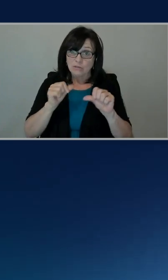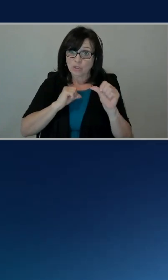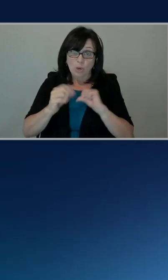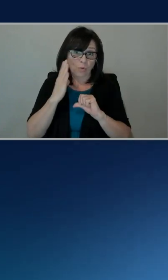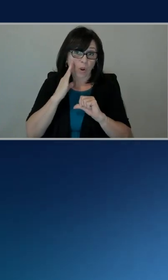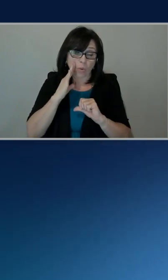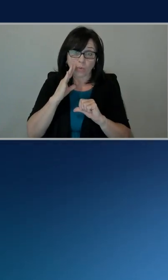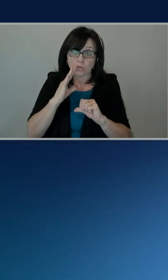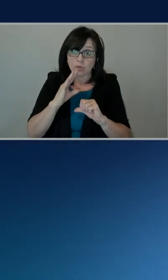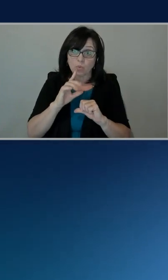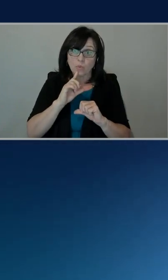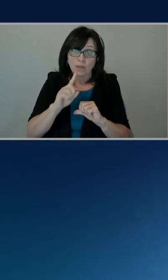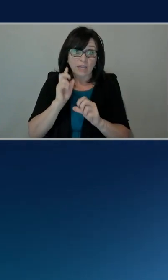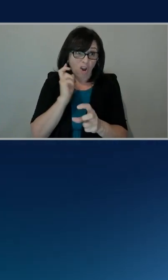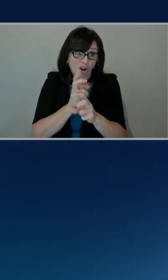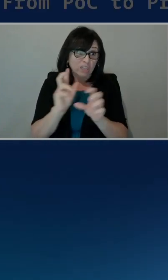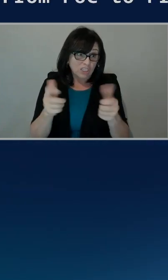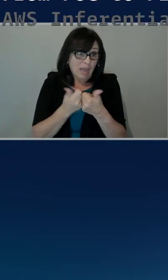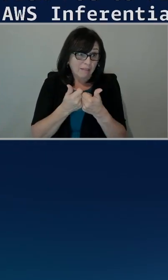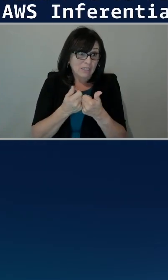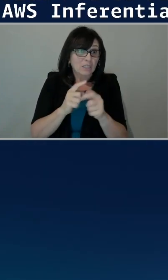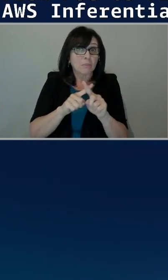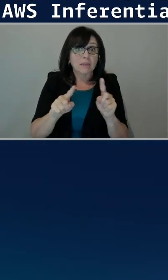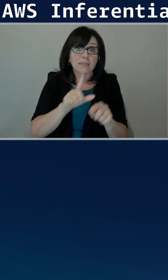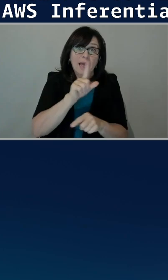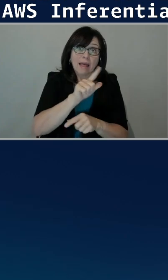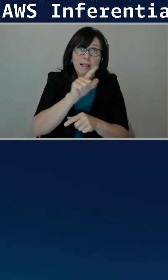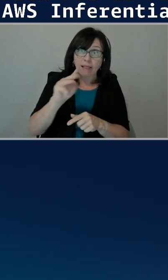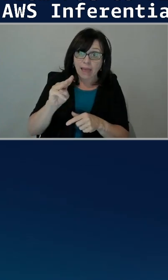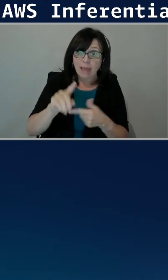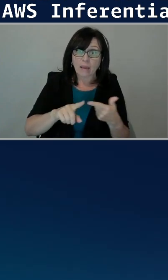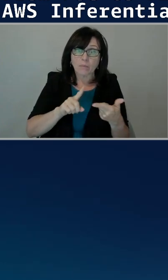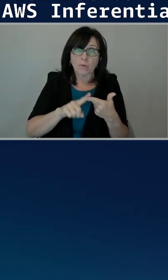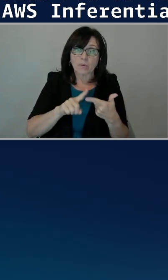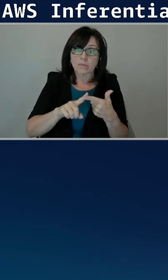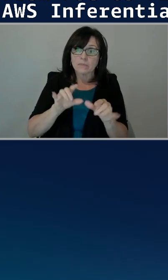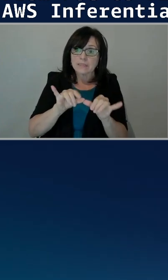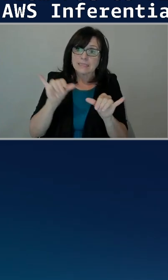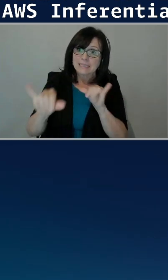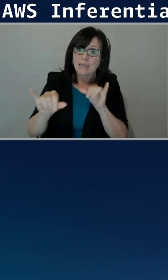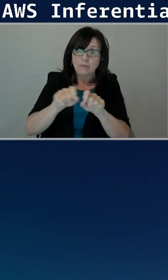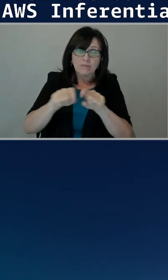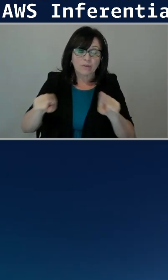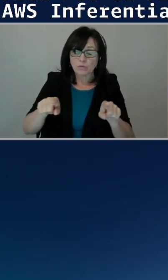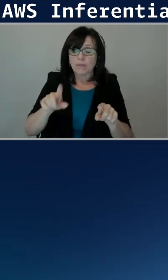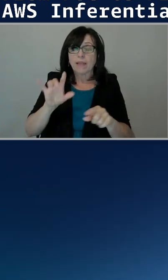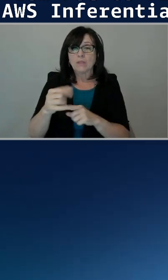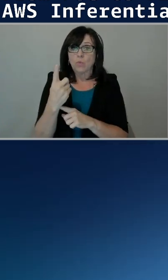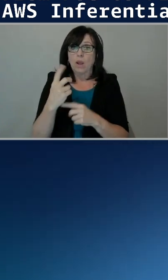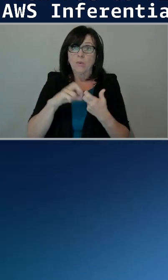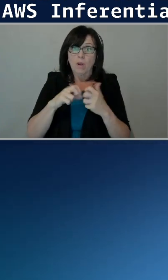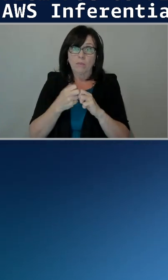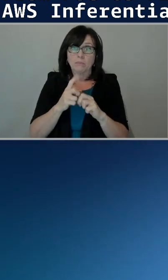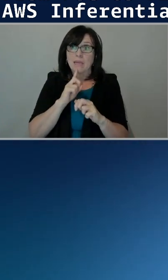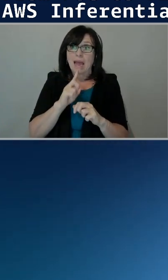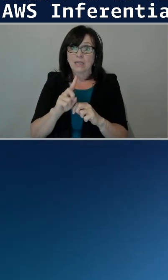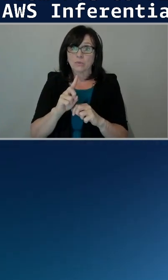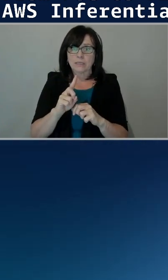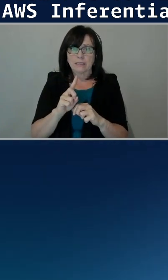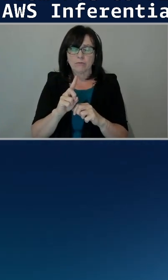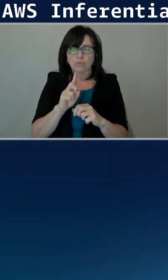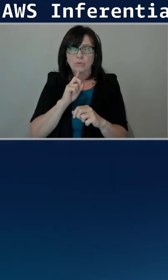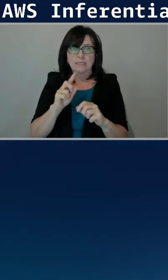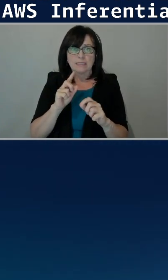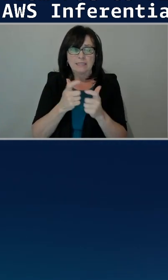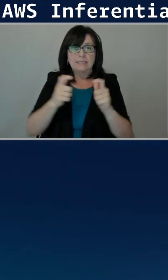models is really quite challenging, whether it's an LLM, whether it's something Stable Diffusion. So that was one problem, is being able to actually take this to scale. Let's say if we